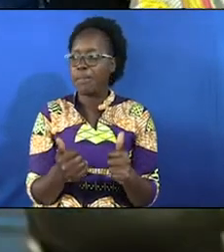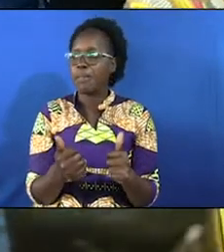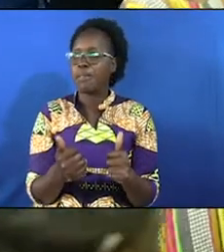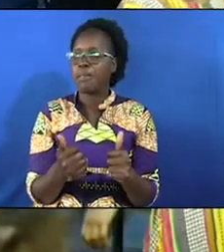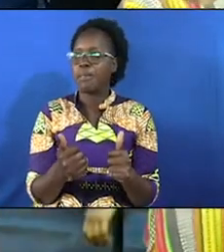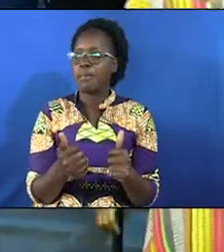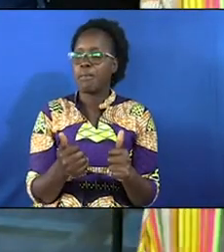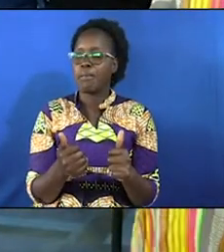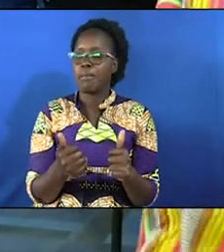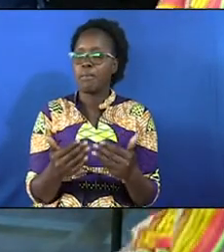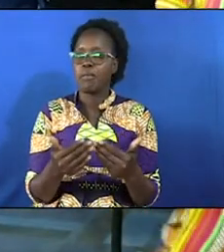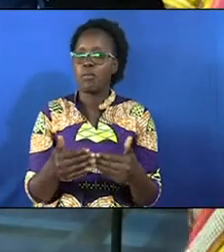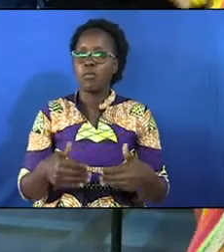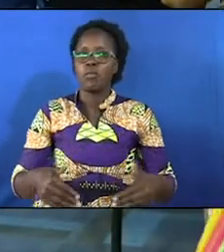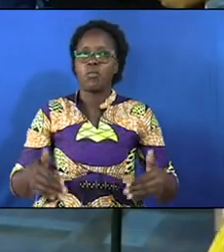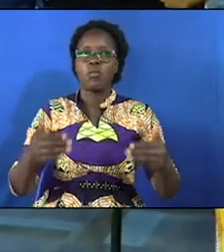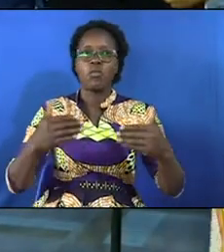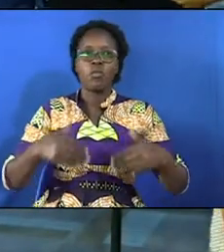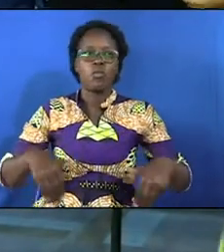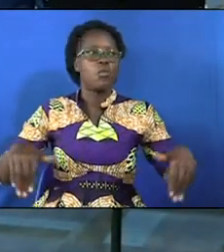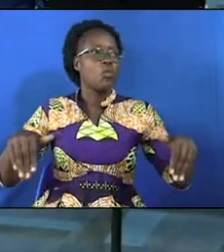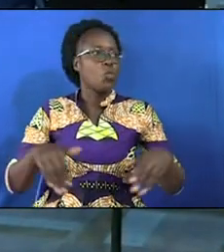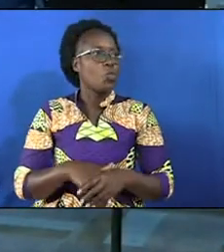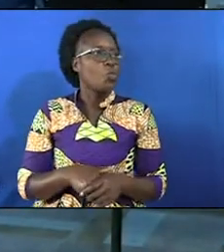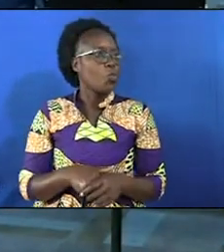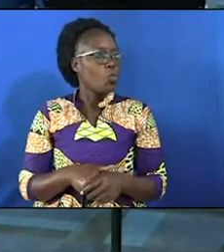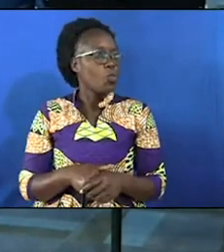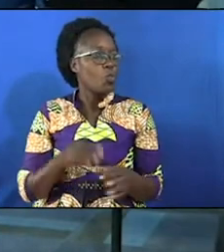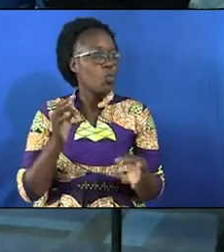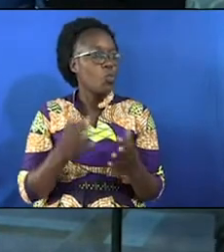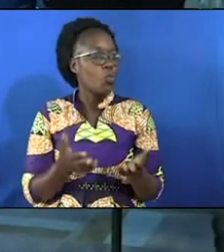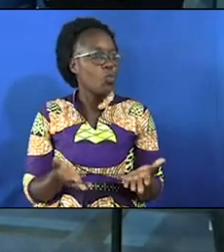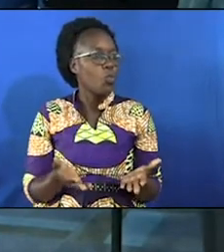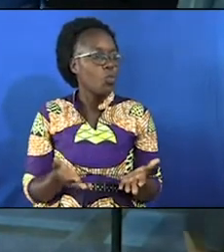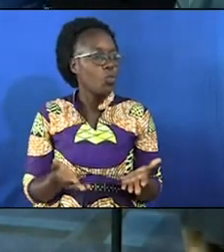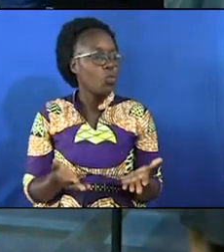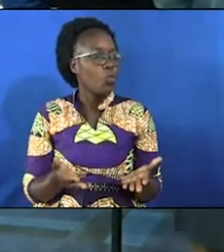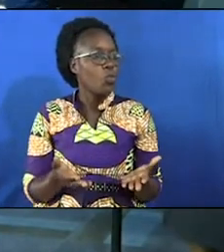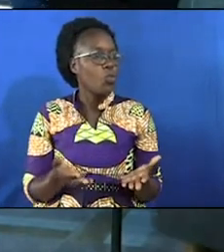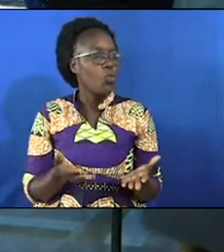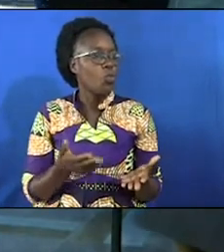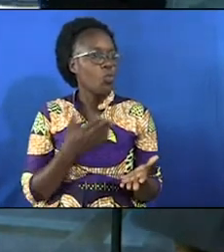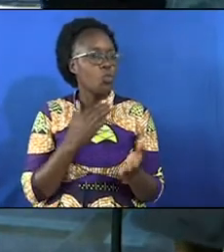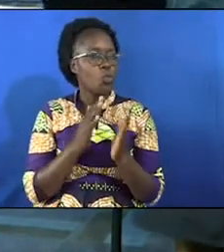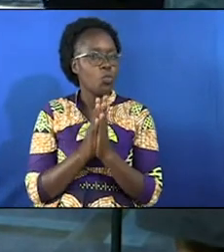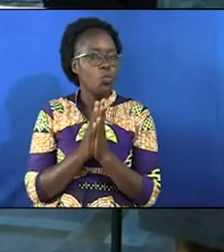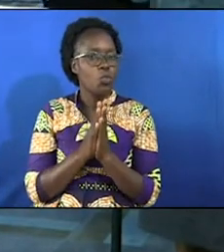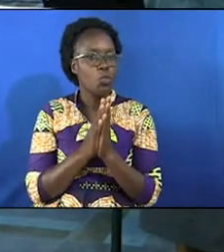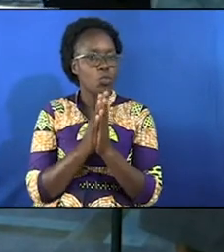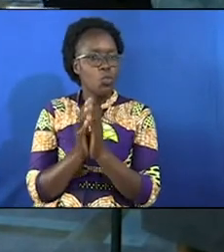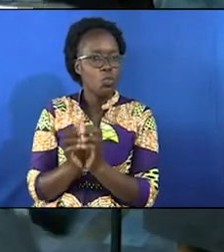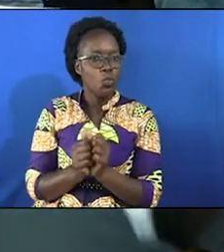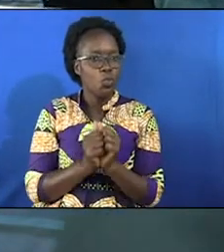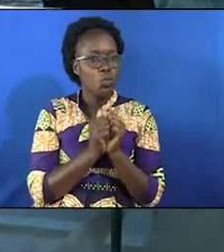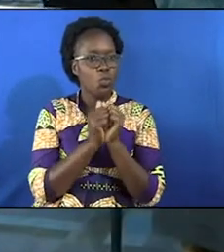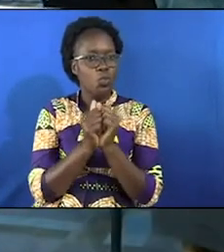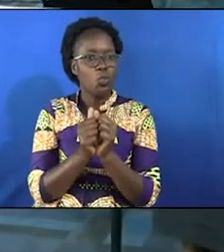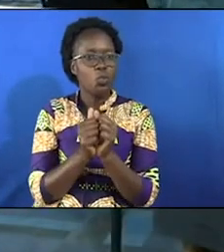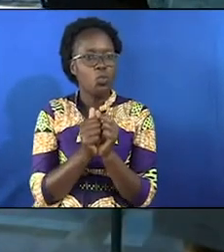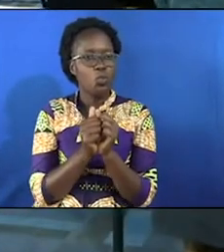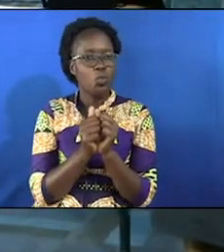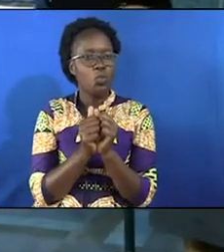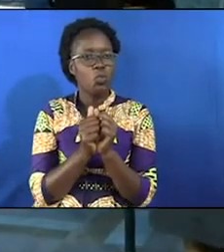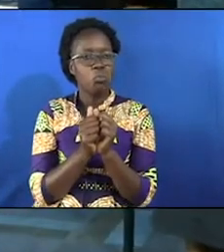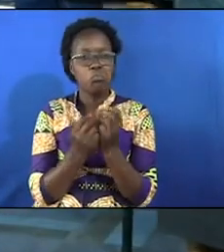watch march to the pulpit number two if you're here and want us to pray to join with you in prayers